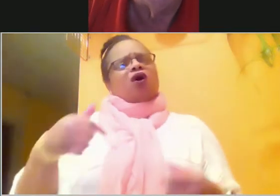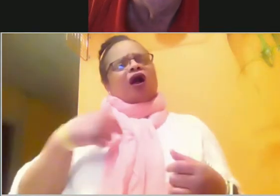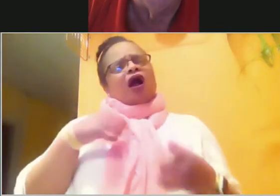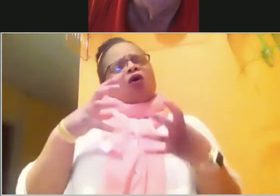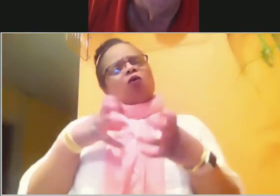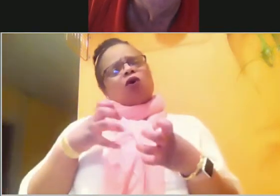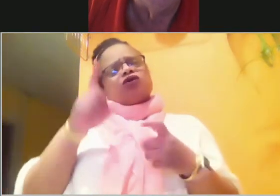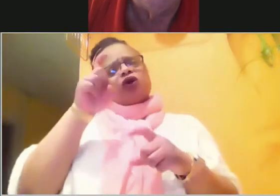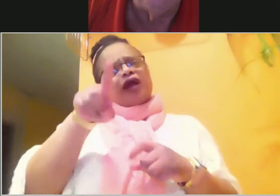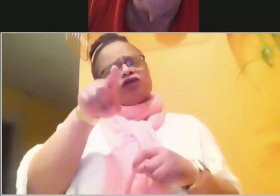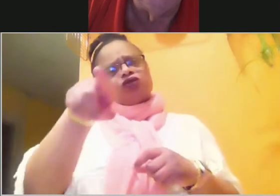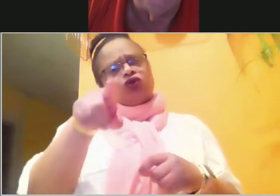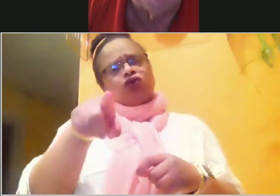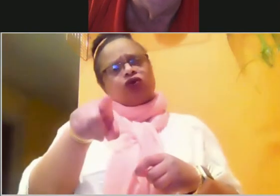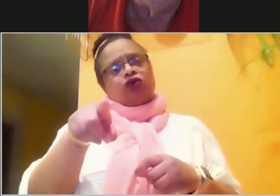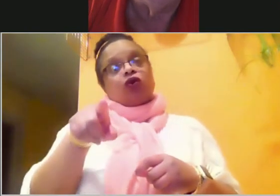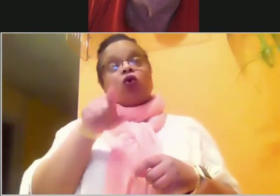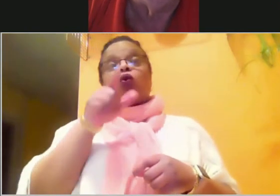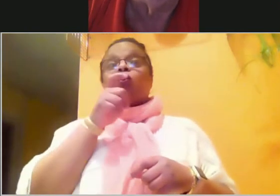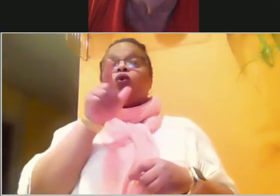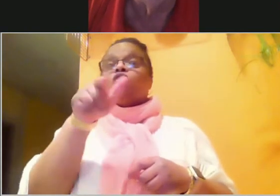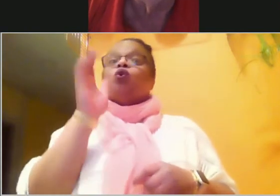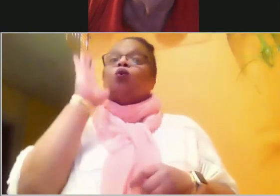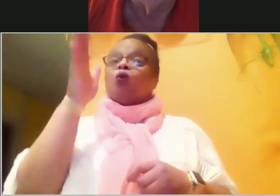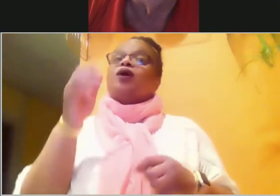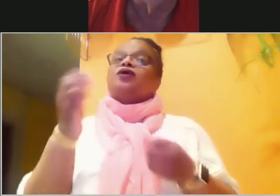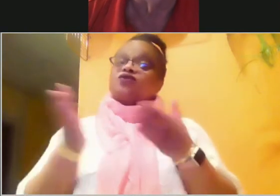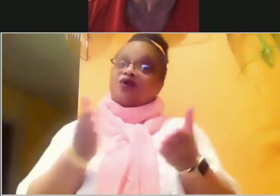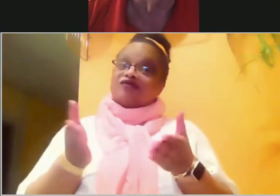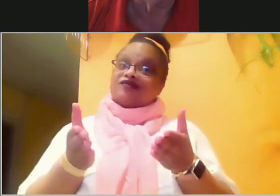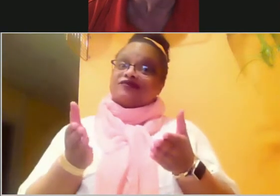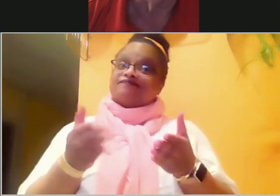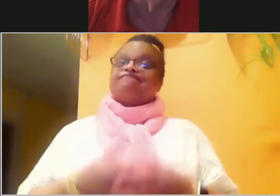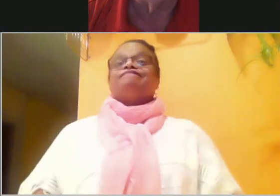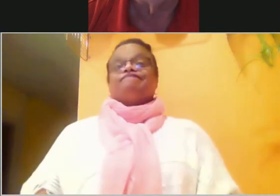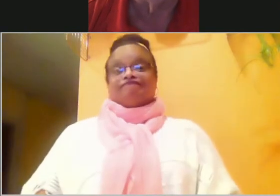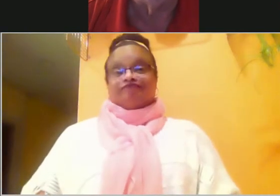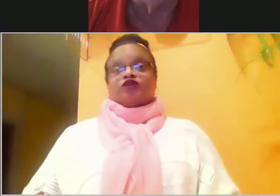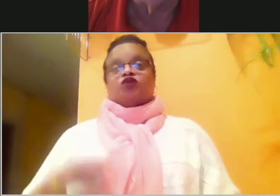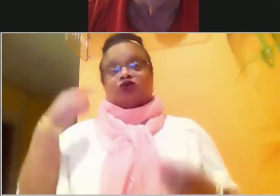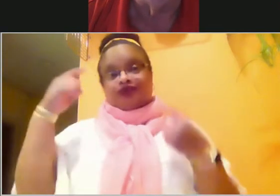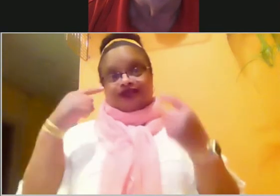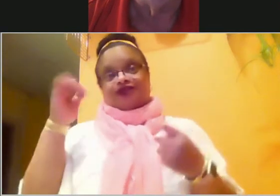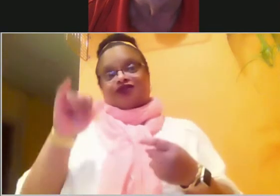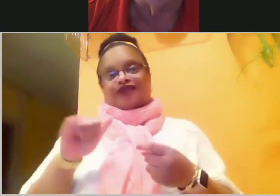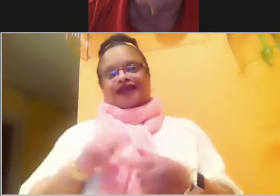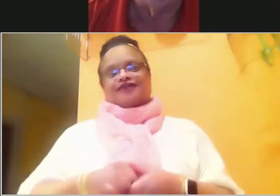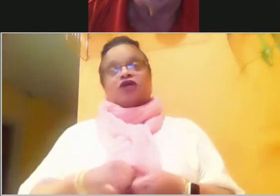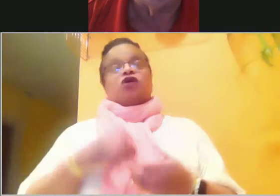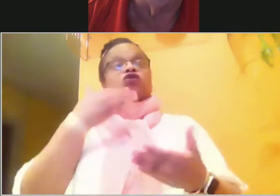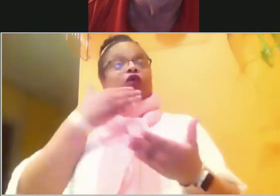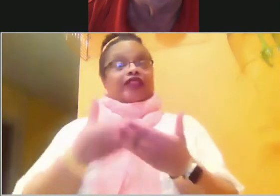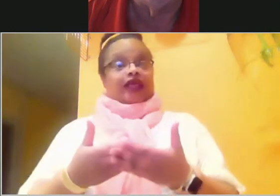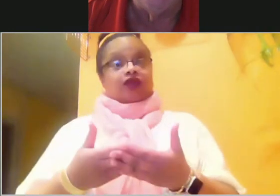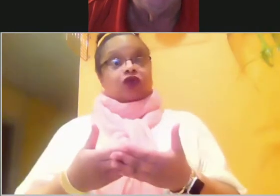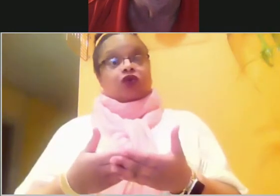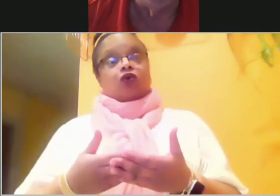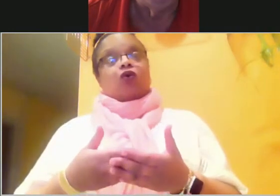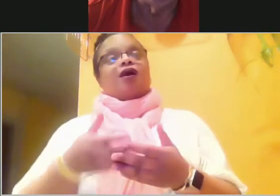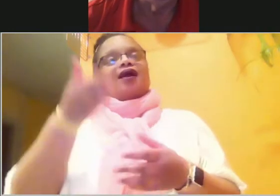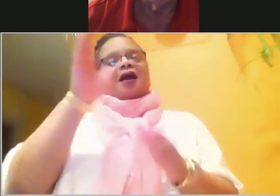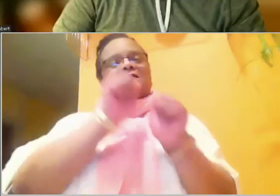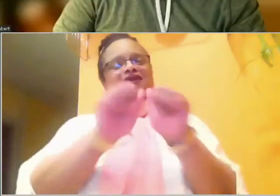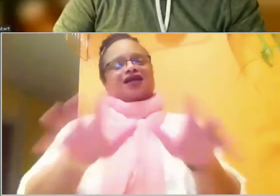are you going to serve? Thank you. God bless you all. Have a wonderful day tomorrow in the snow, and Lord willing, we'll see you at end of the week.